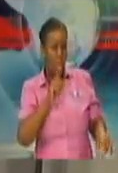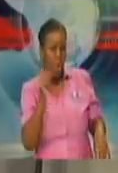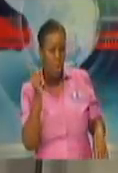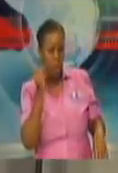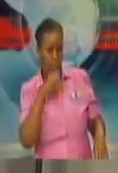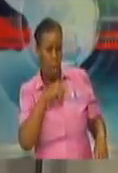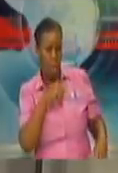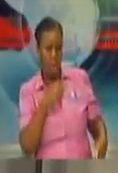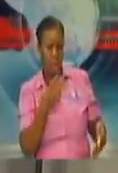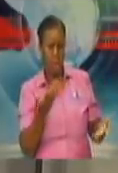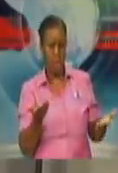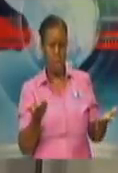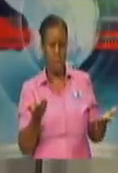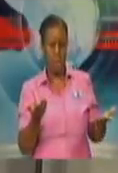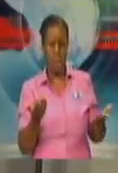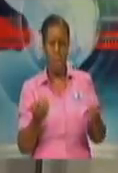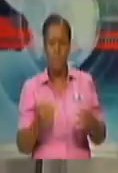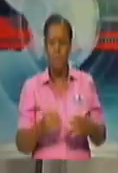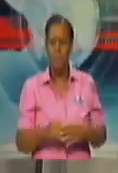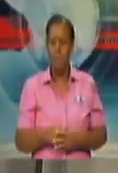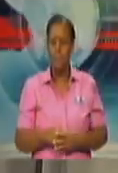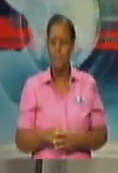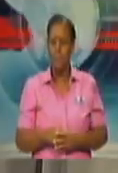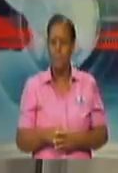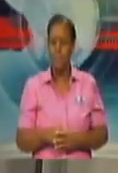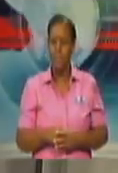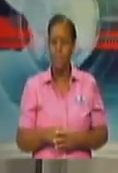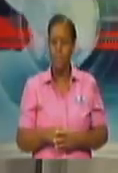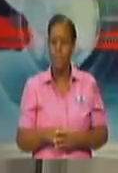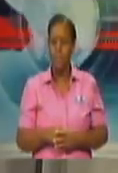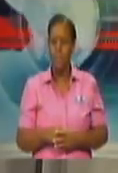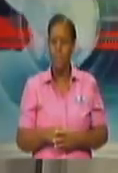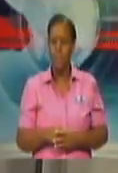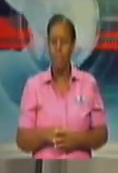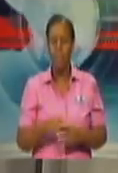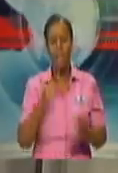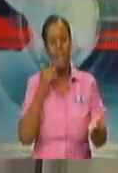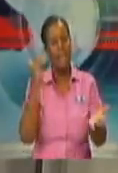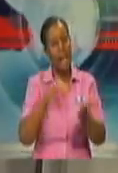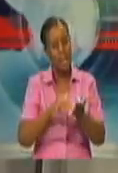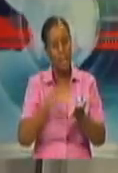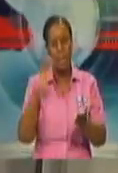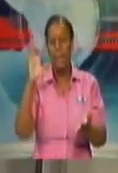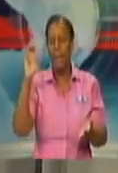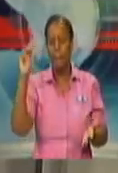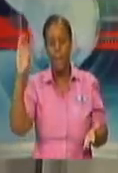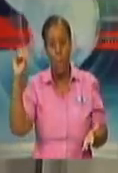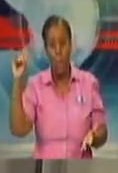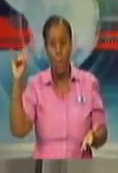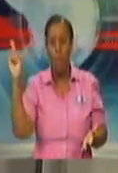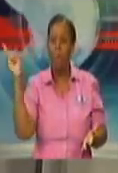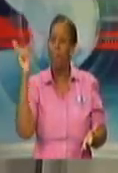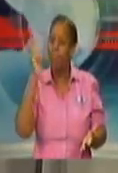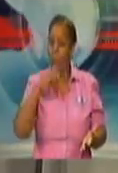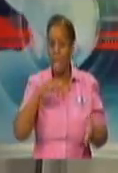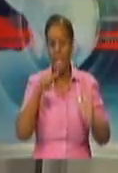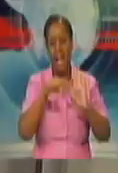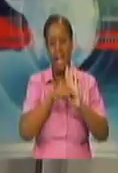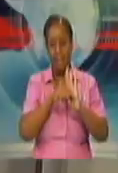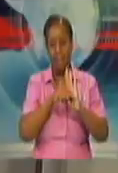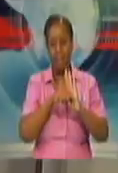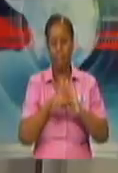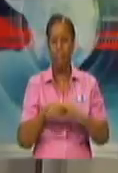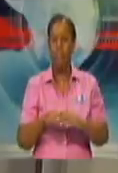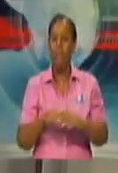We have since had, and the CMO can bear me out, false negatives. What is happening